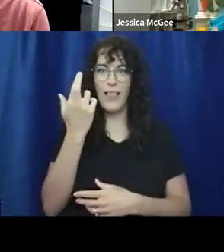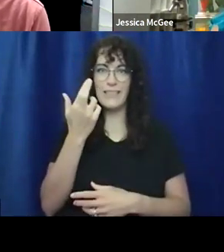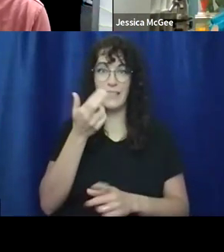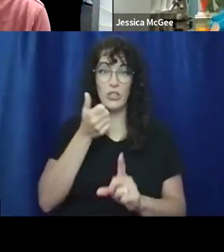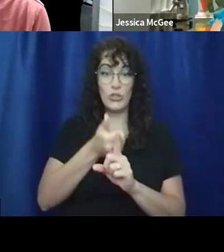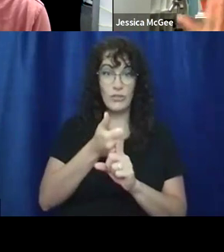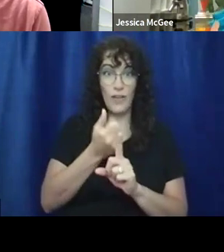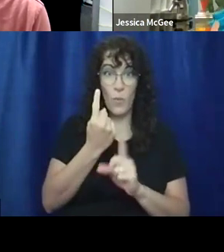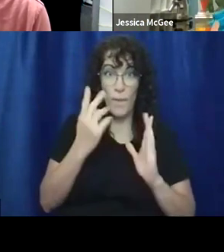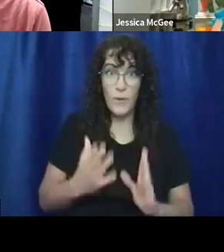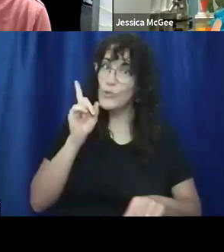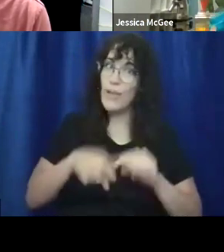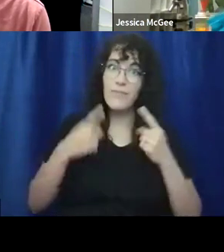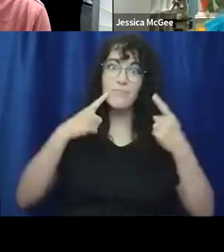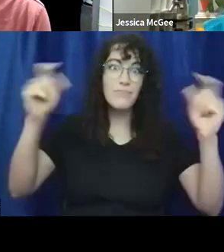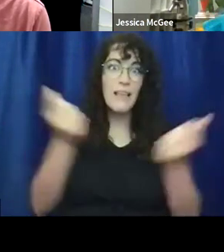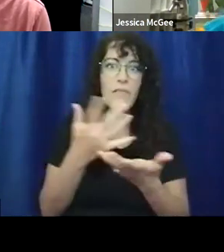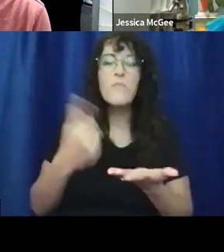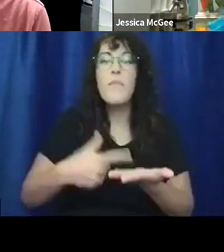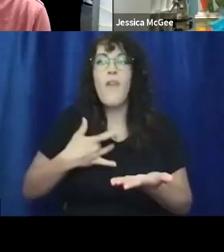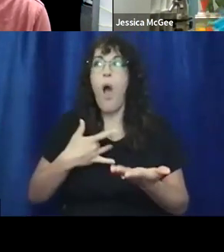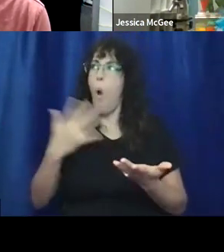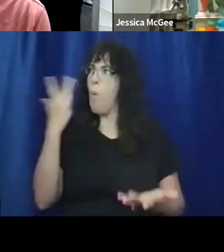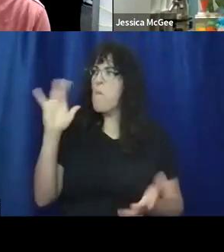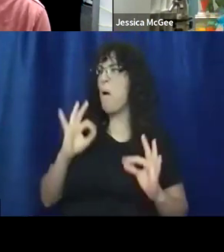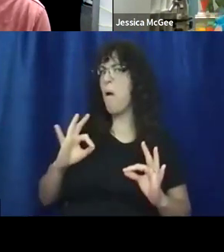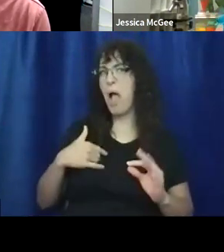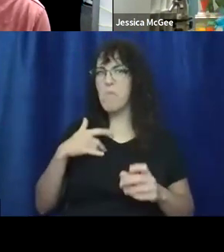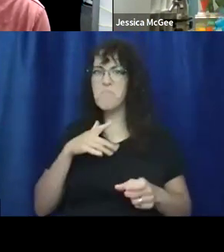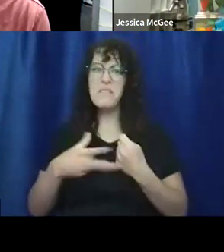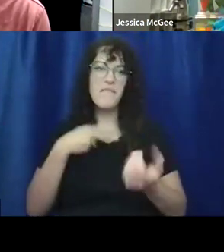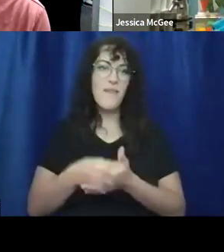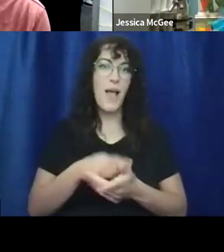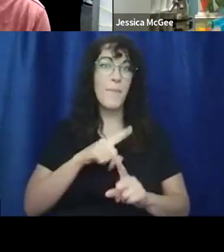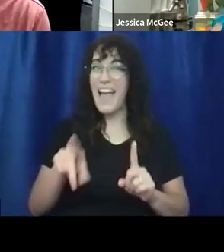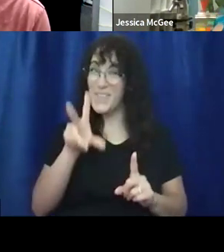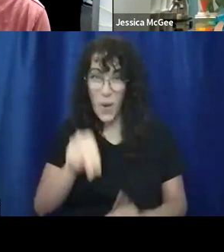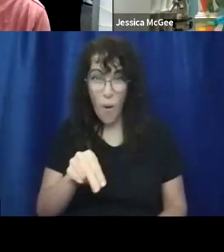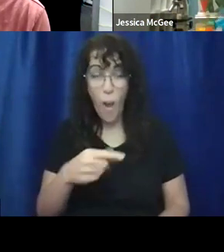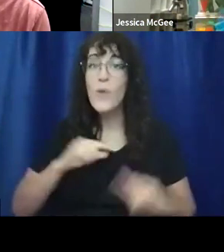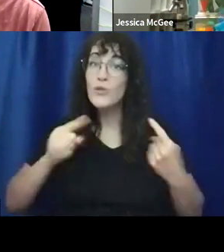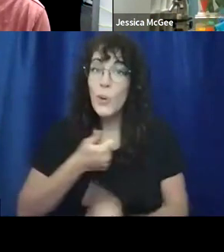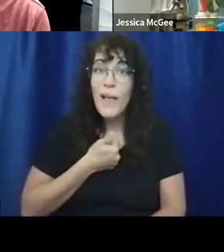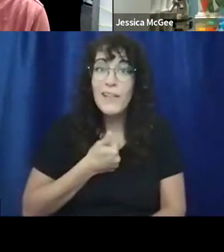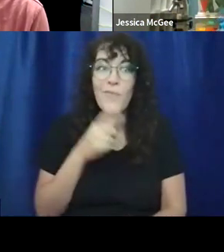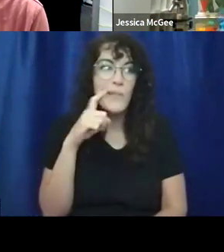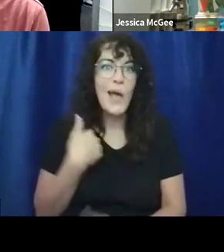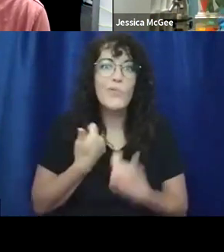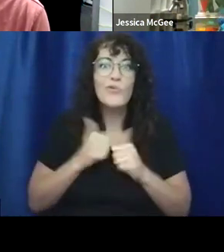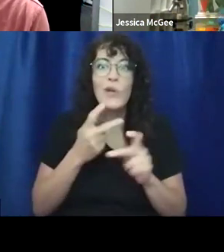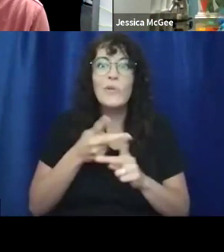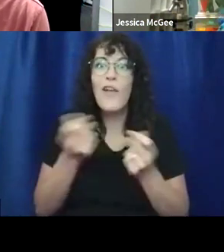it's just not, you think you're being smart and you're actually not. So I was actually harming myself by trying to do absolutely everything.